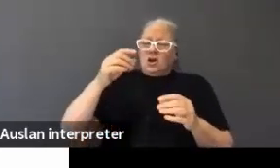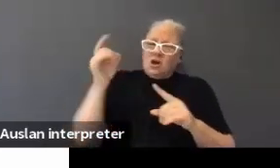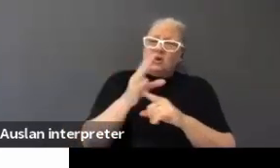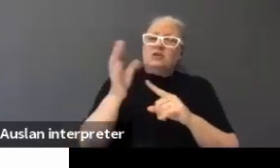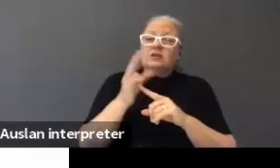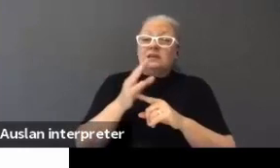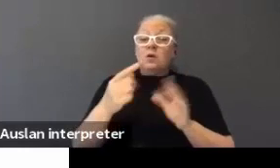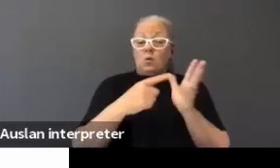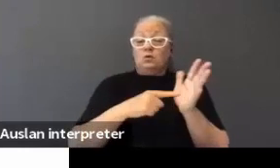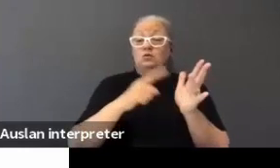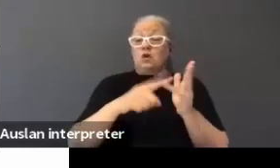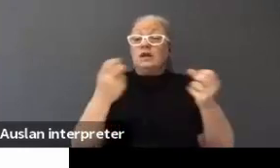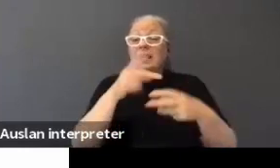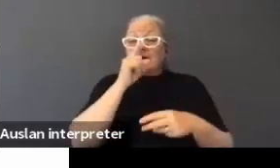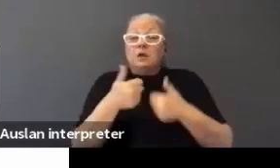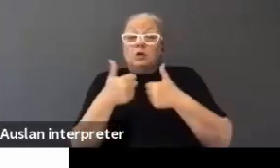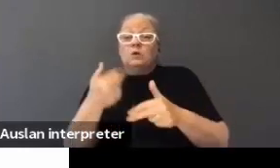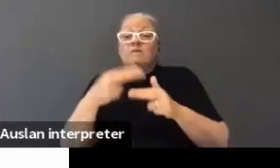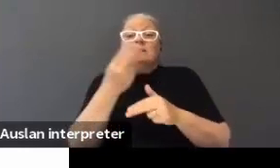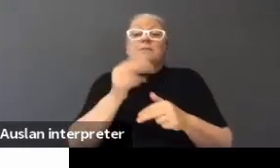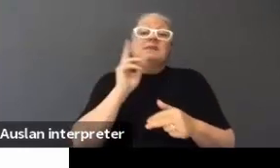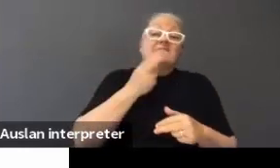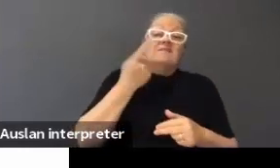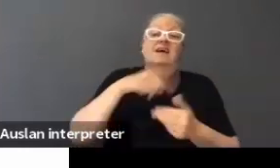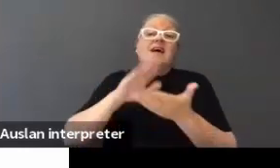be an option for some deaf and hard of hearing students.